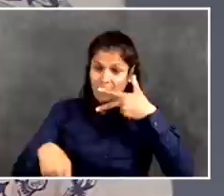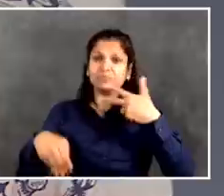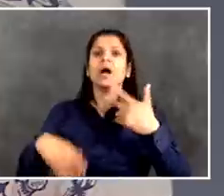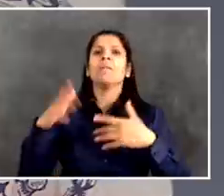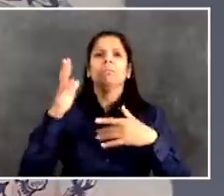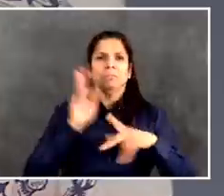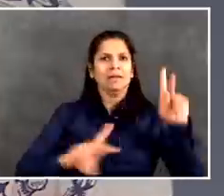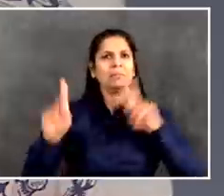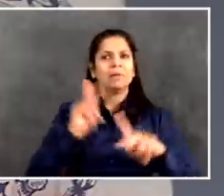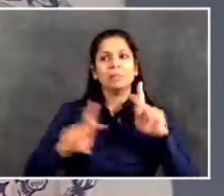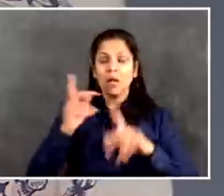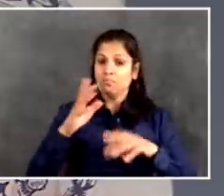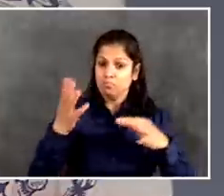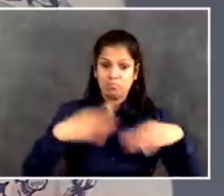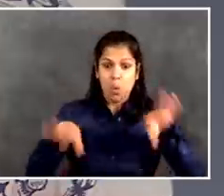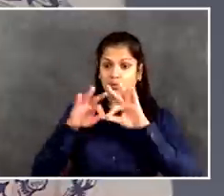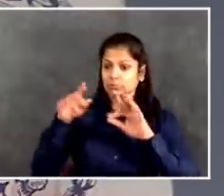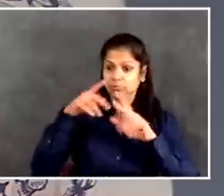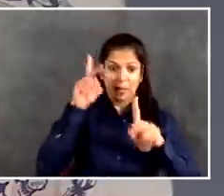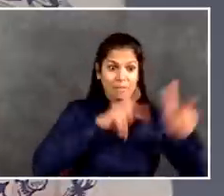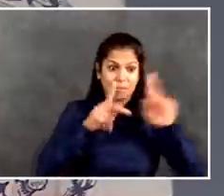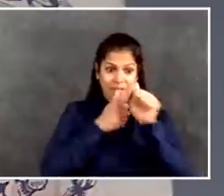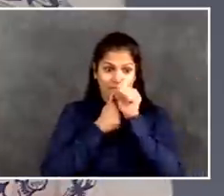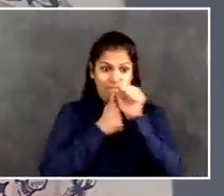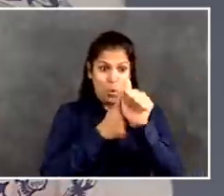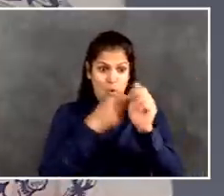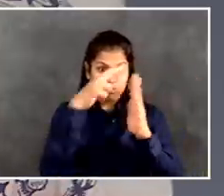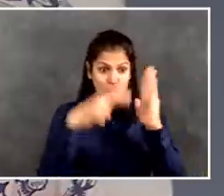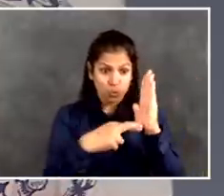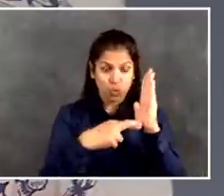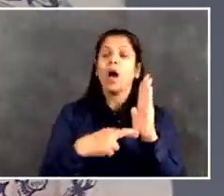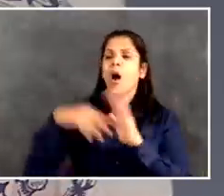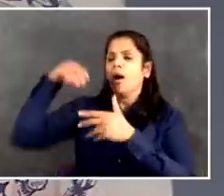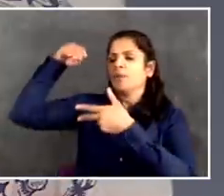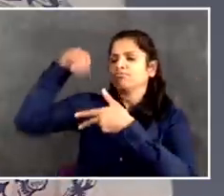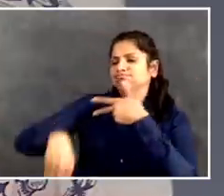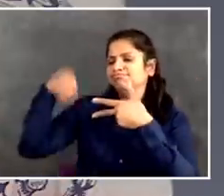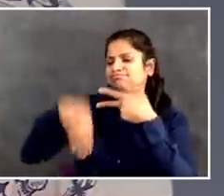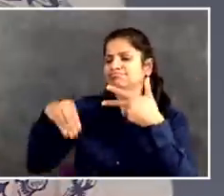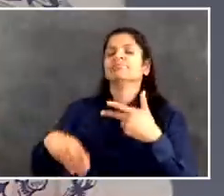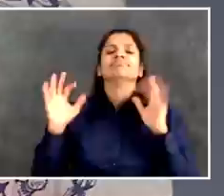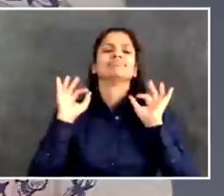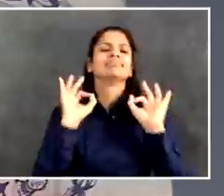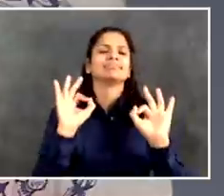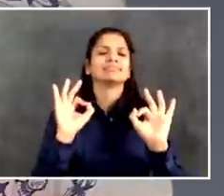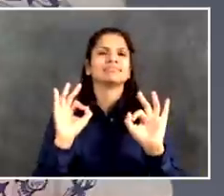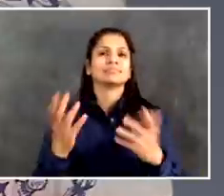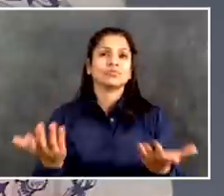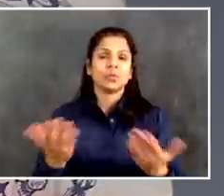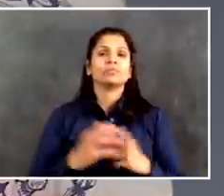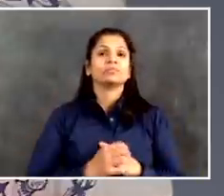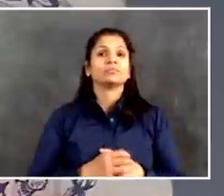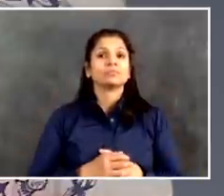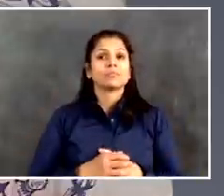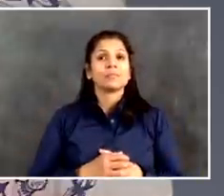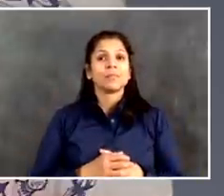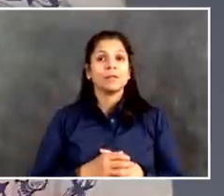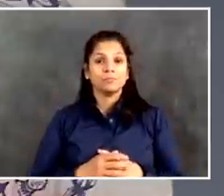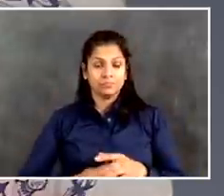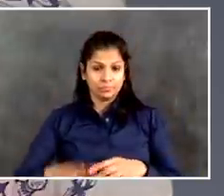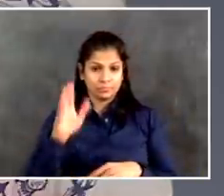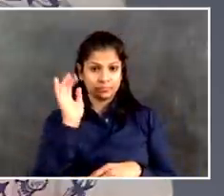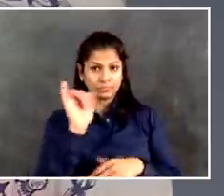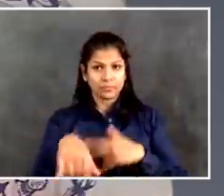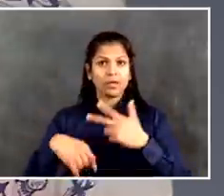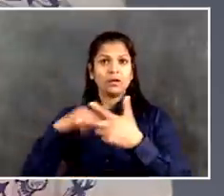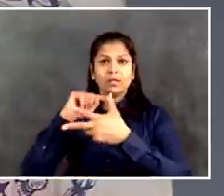So Kathleen, I don't predict it. I don't want it. But if the indicators tell us that things are going in the wrong direction, then clearly we would look at